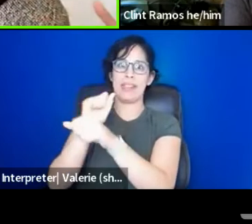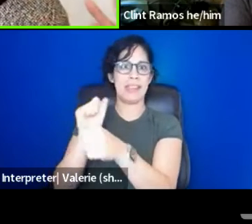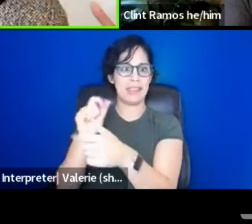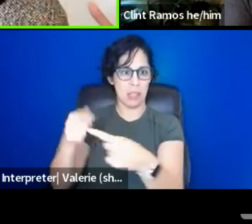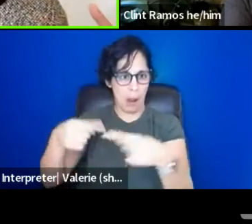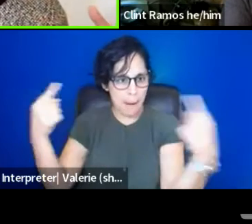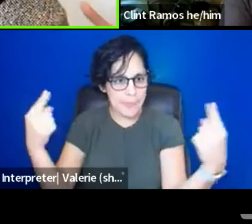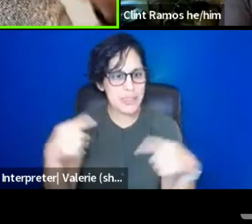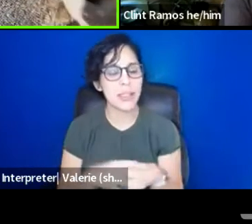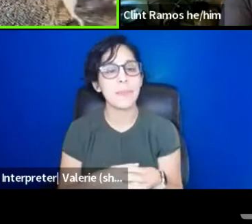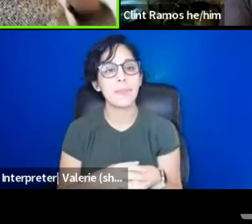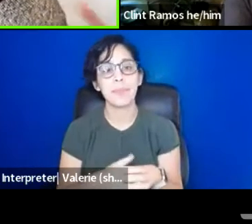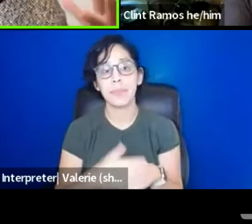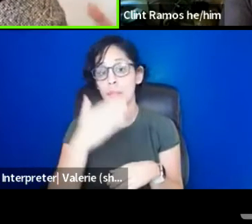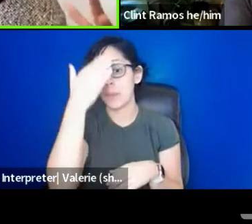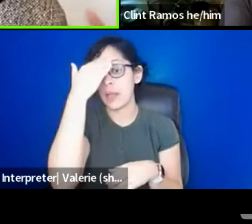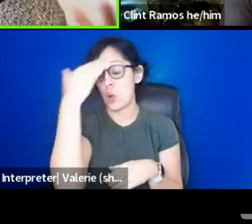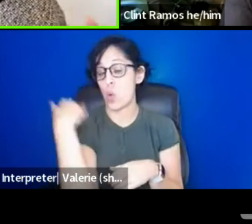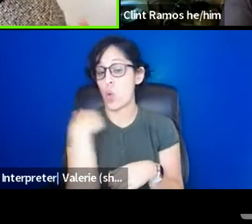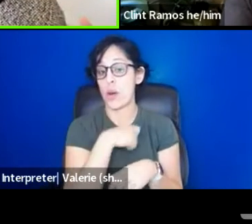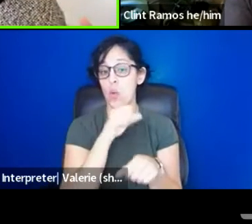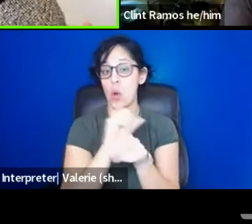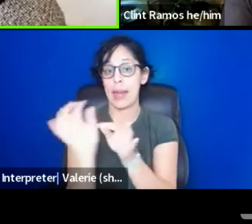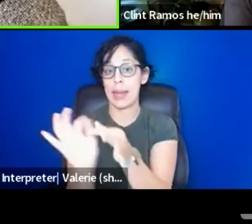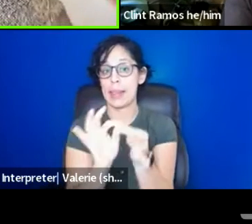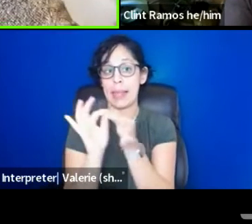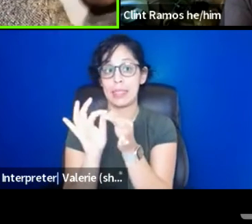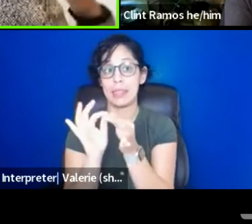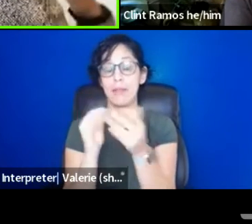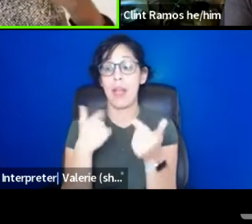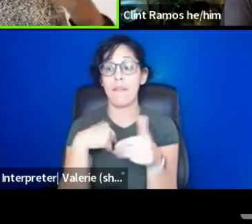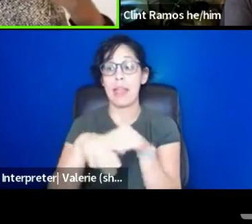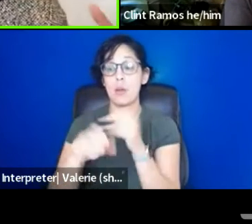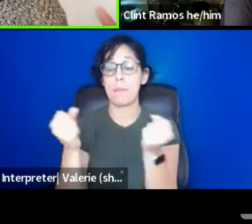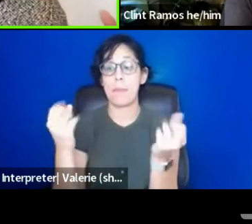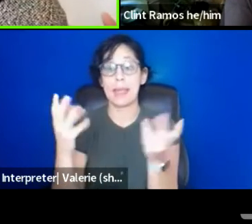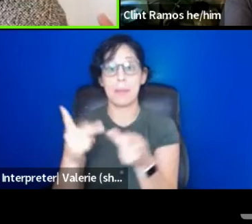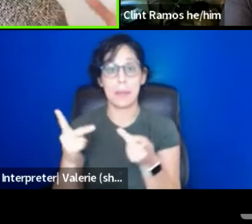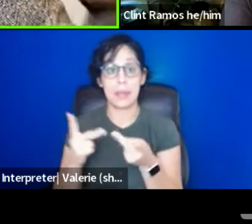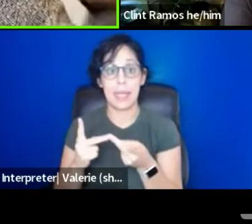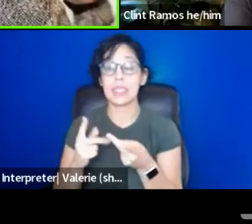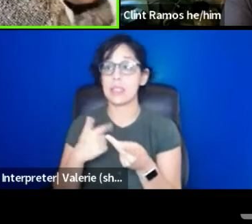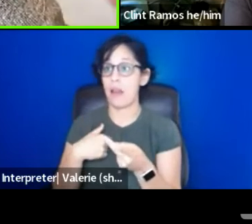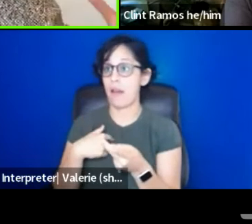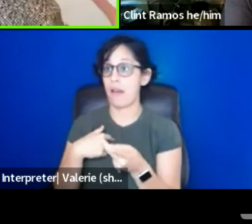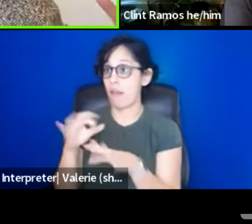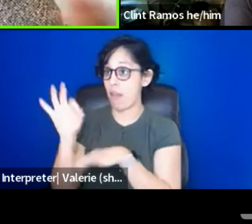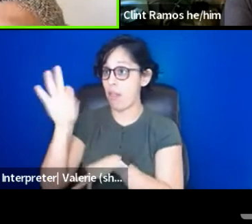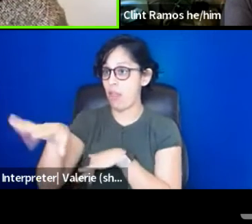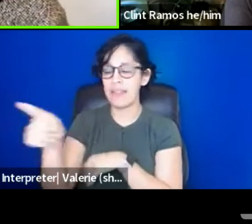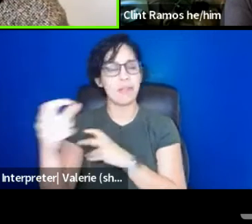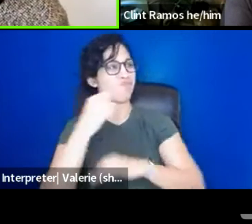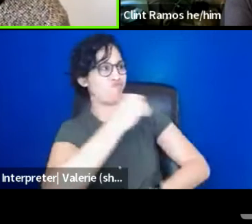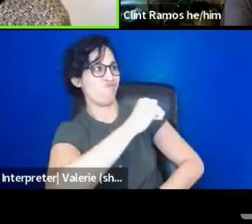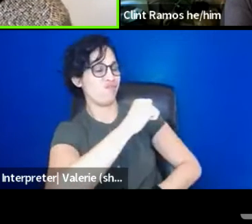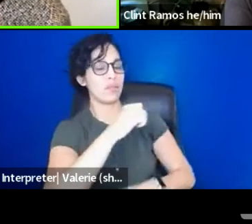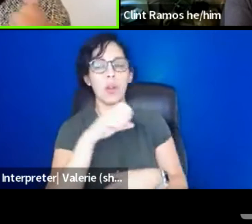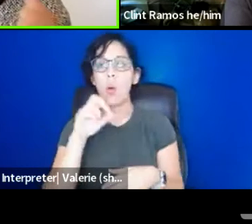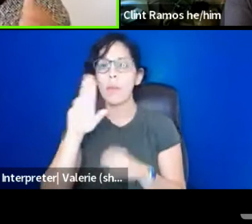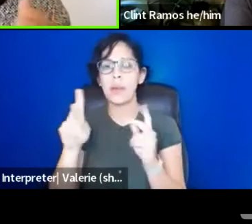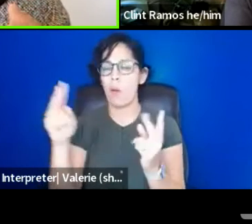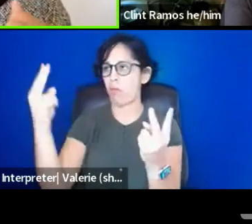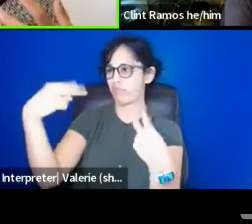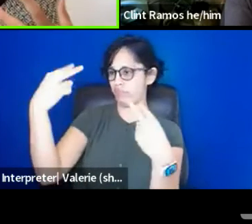I've been in a lot of spaces where I've gotten such major resistance and such major call out, like, you know, you're such a troublemaker for